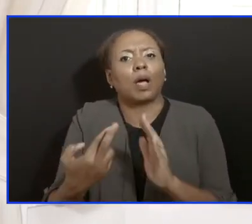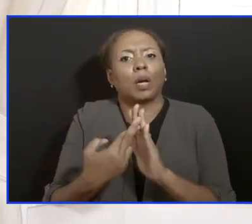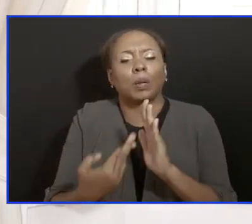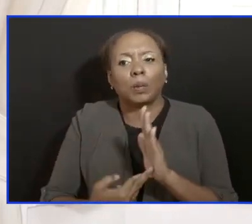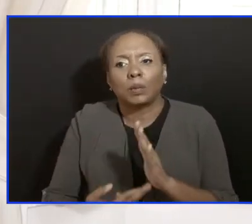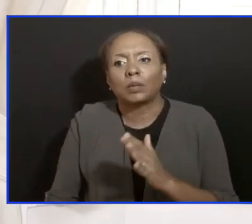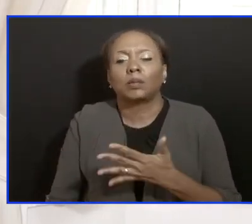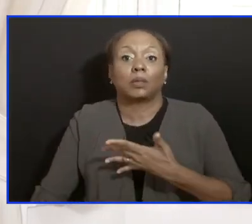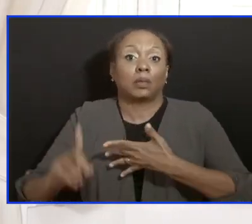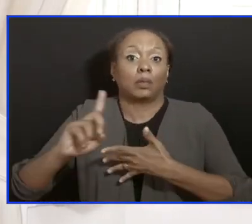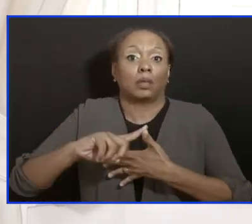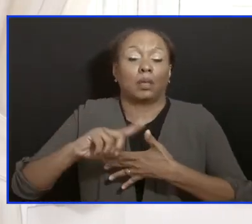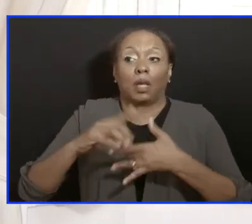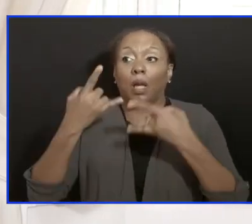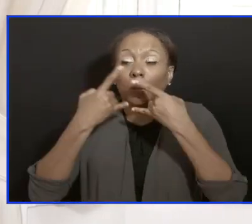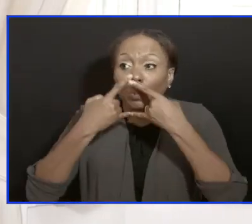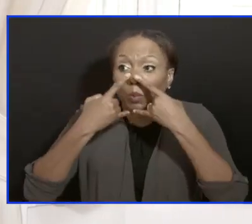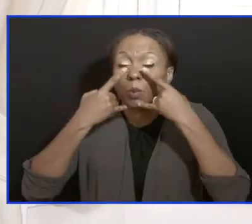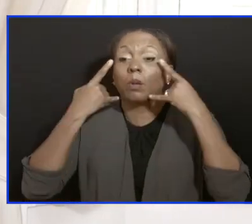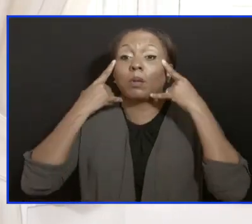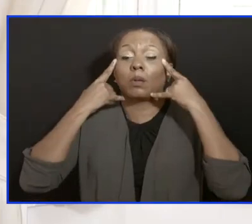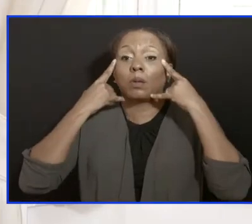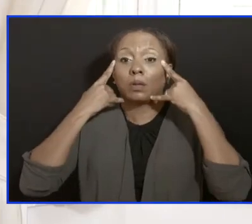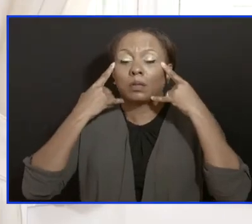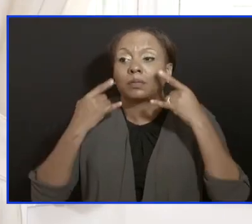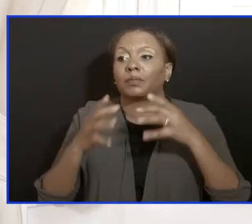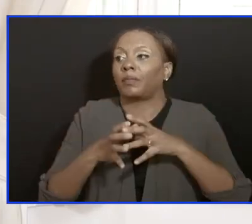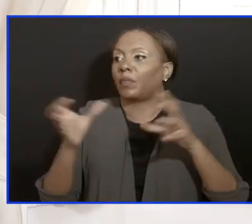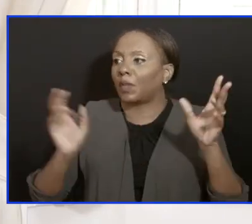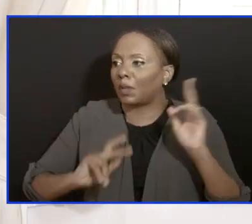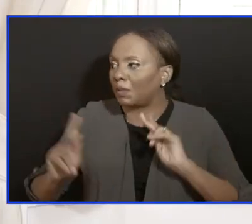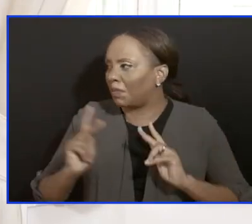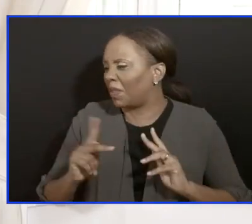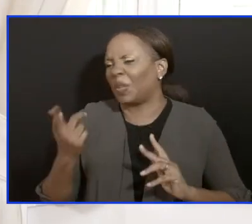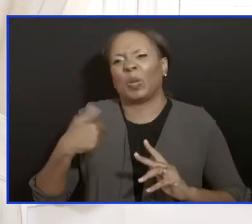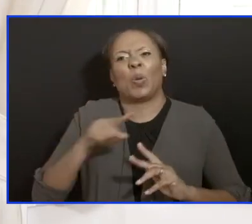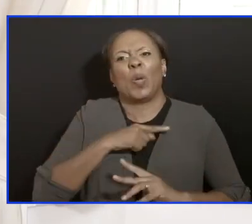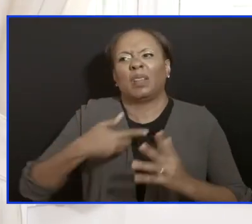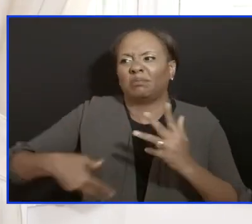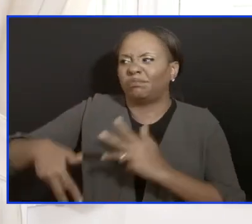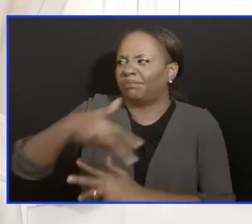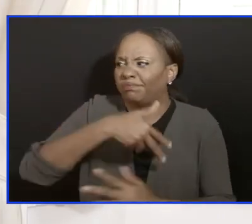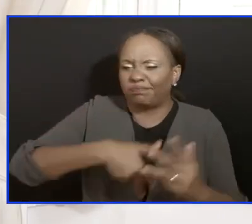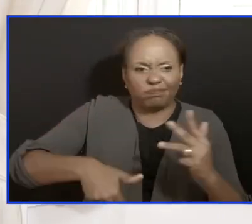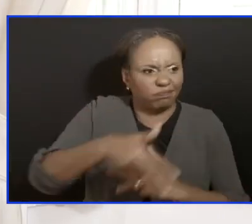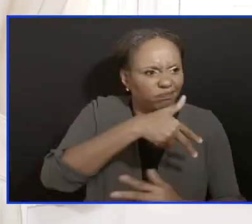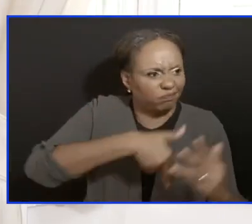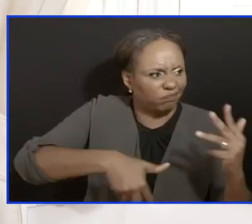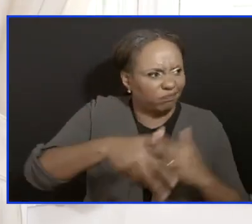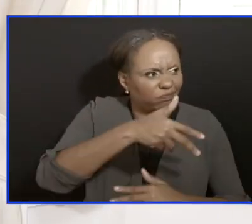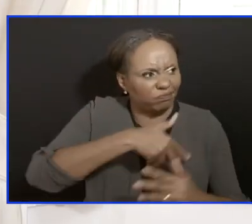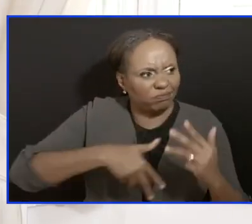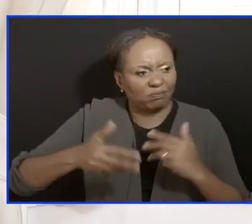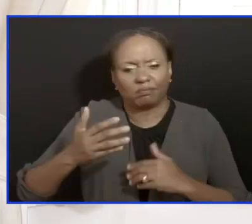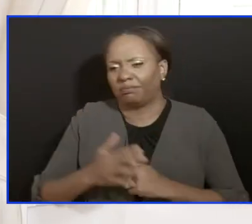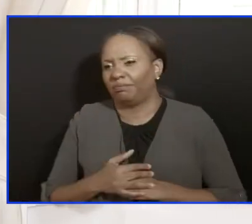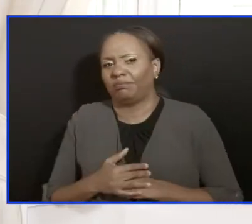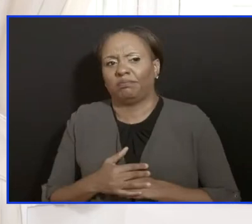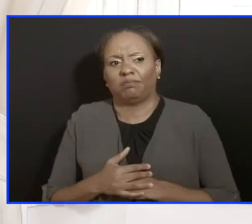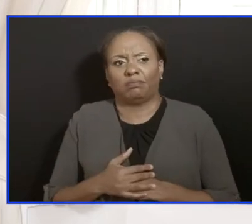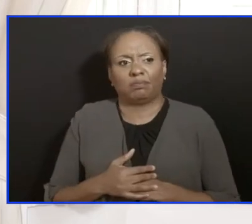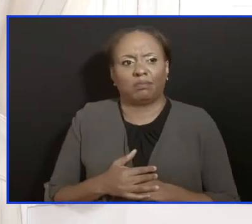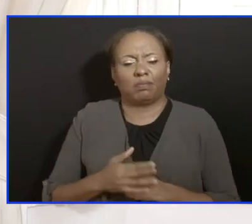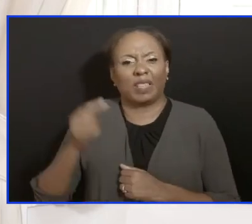Please continue to wear your mask. I know a lot of persons in Barbados who are very sociable people. And sometimes we think that it is not always